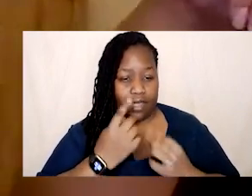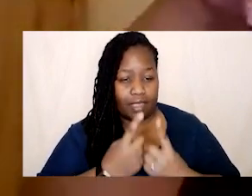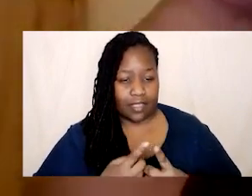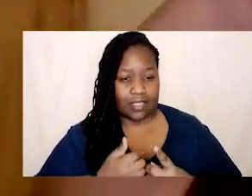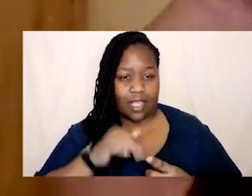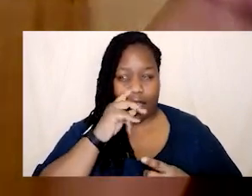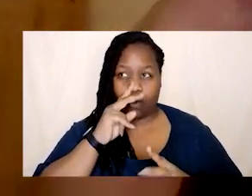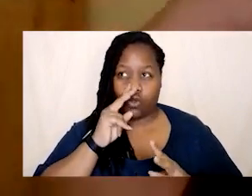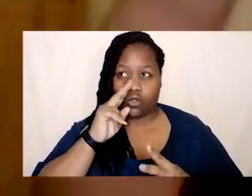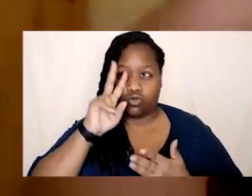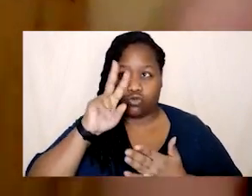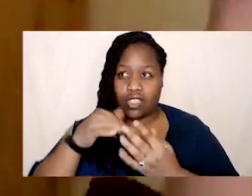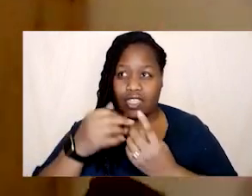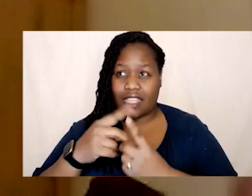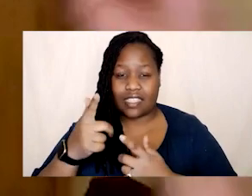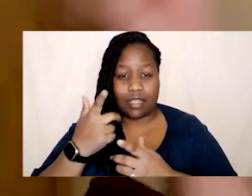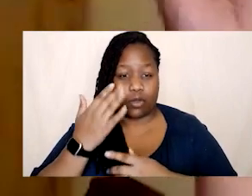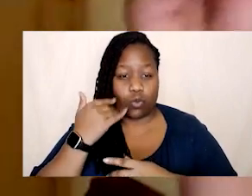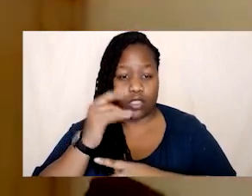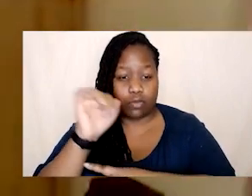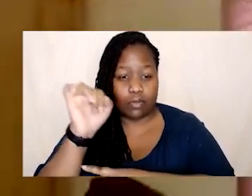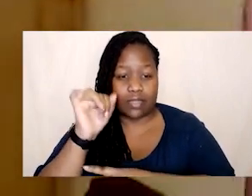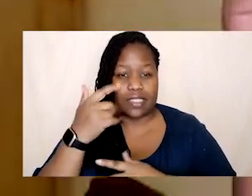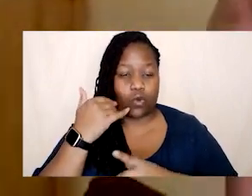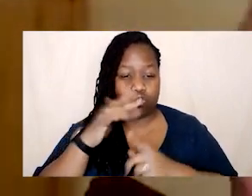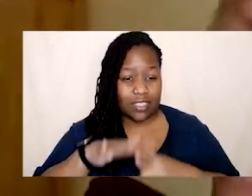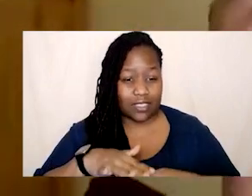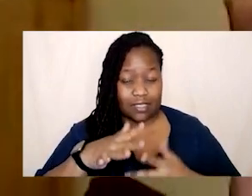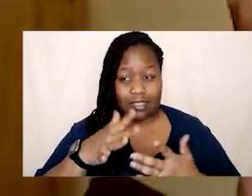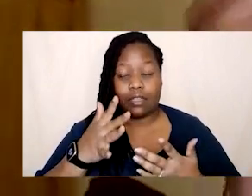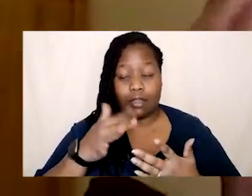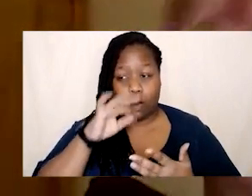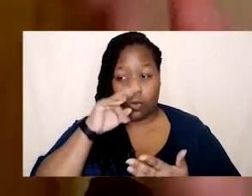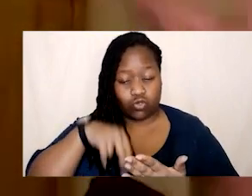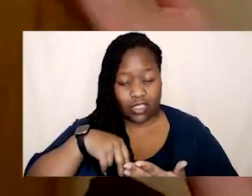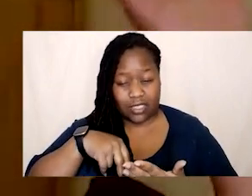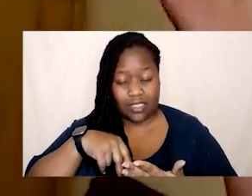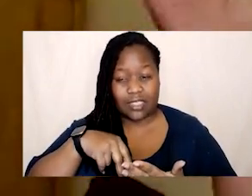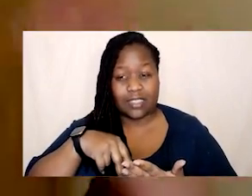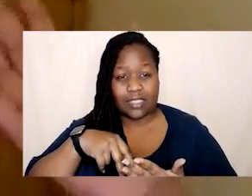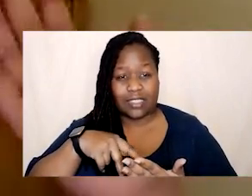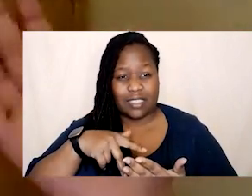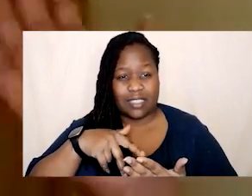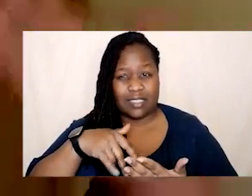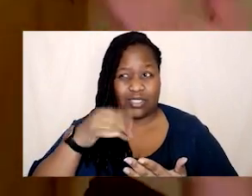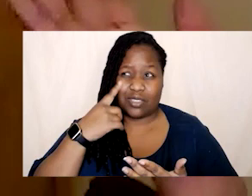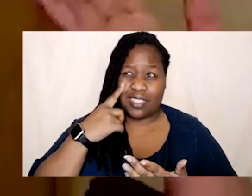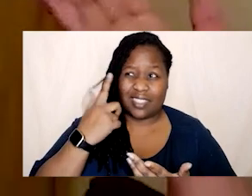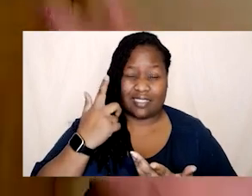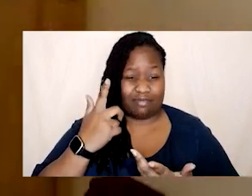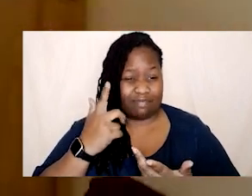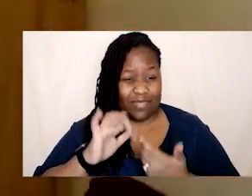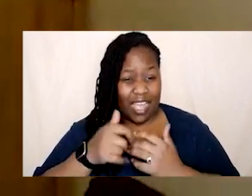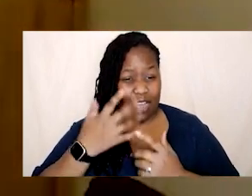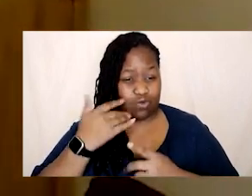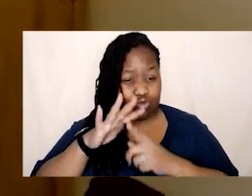supremacists and anti-racists or like i don't know if either of them are actually those and just to see how racists are operating